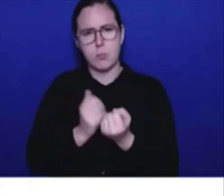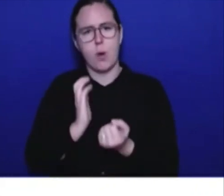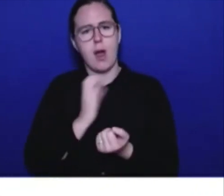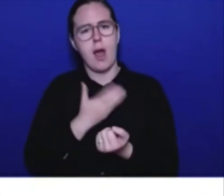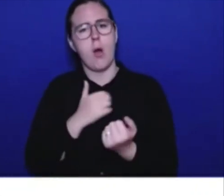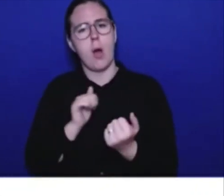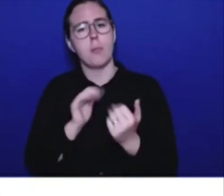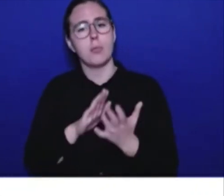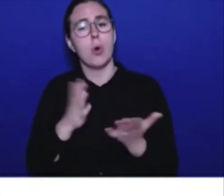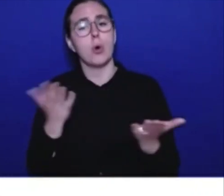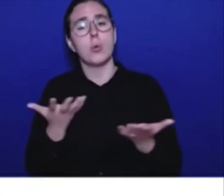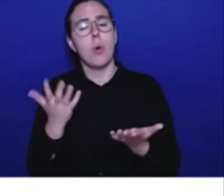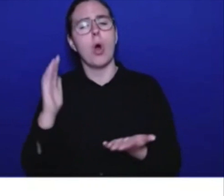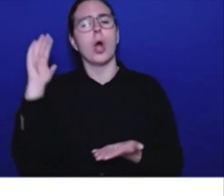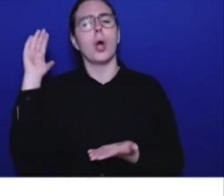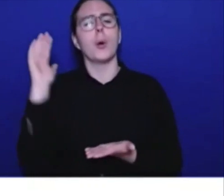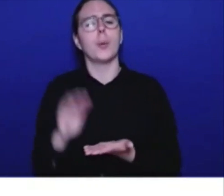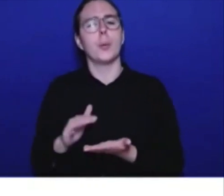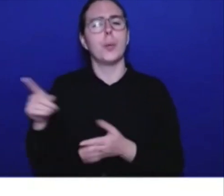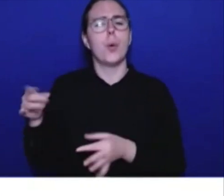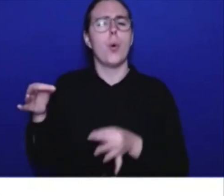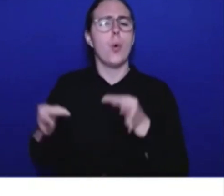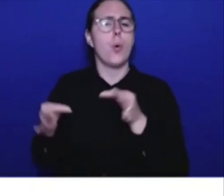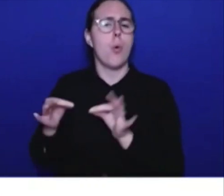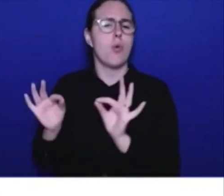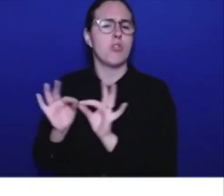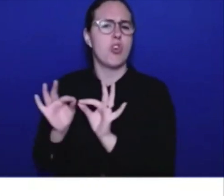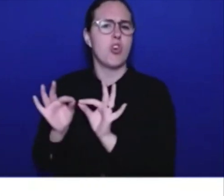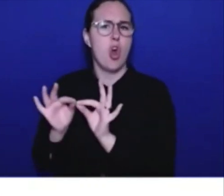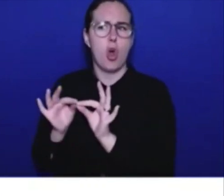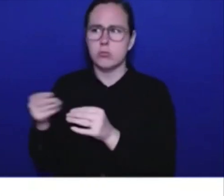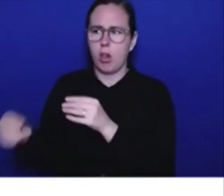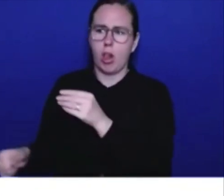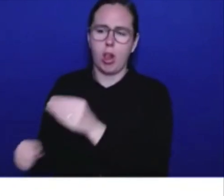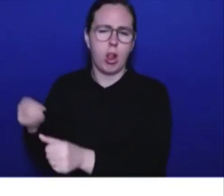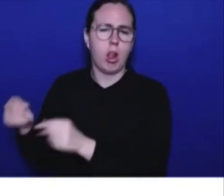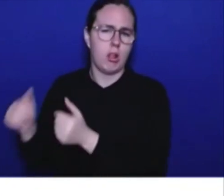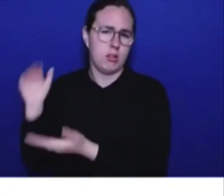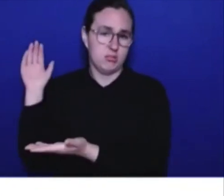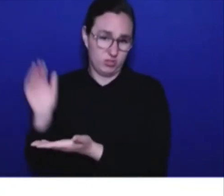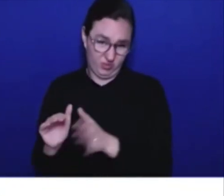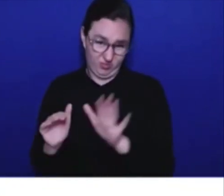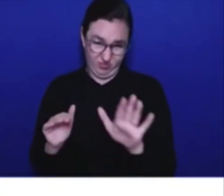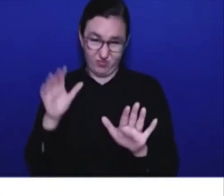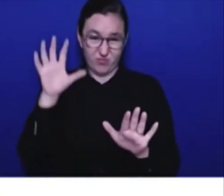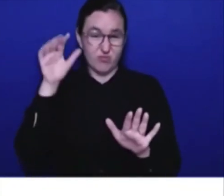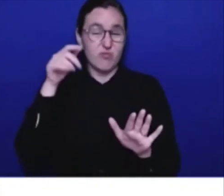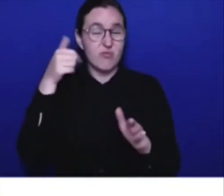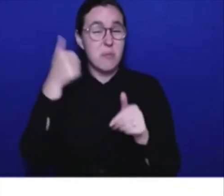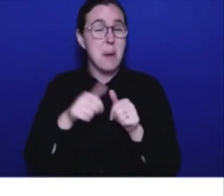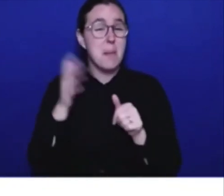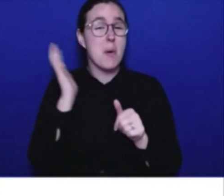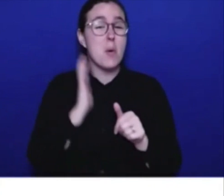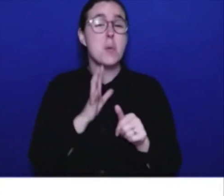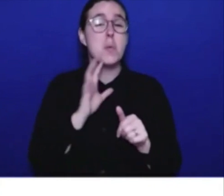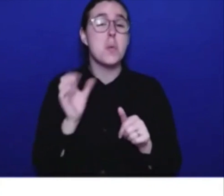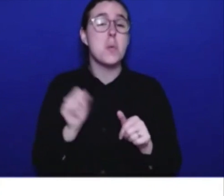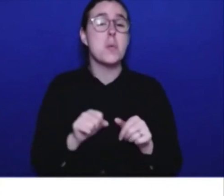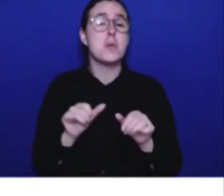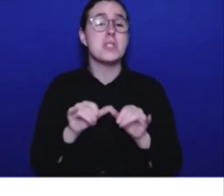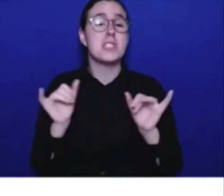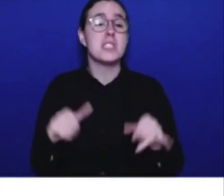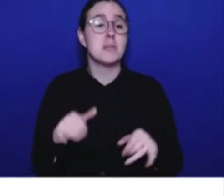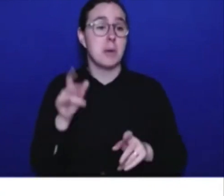It's important to know that under the old system, when people are in a collision, they would wait up to two years